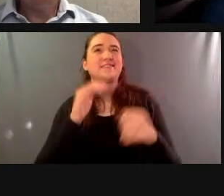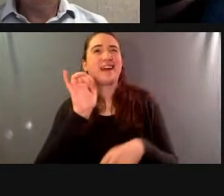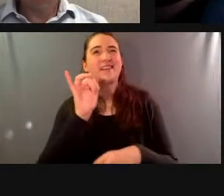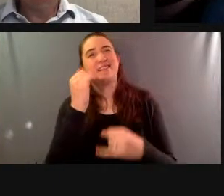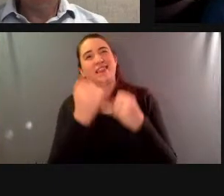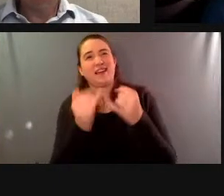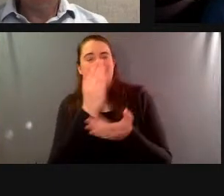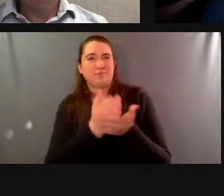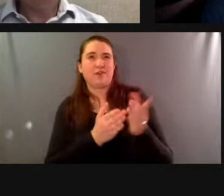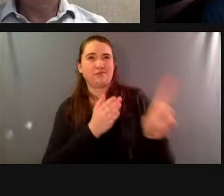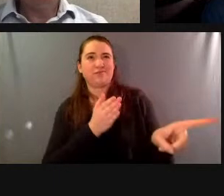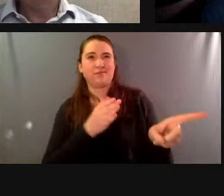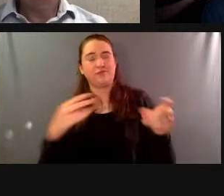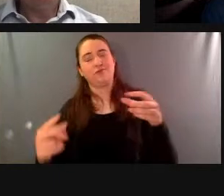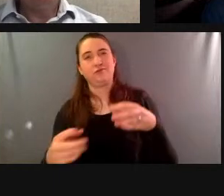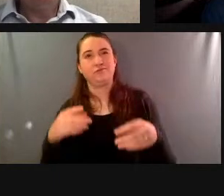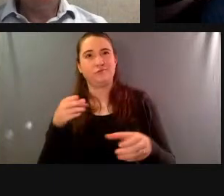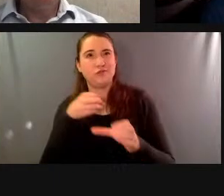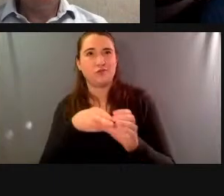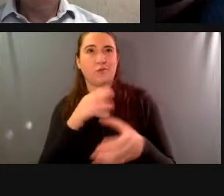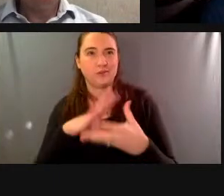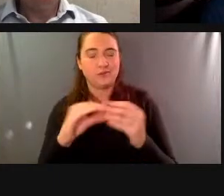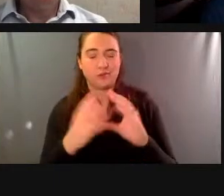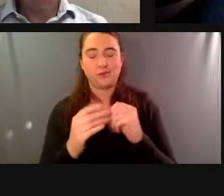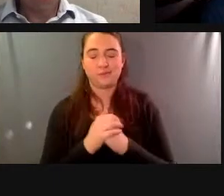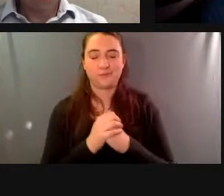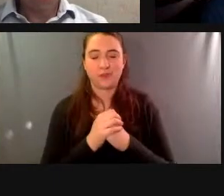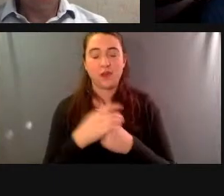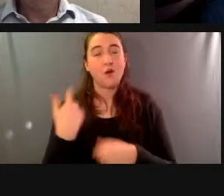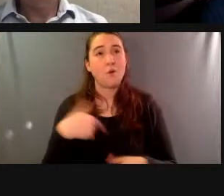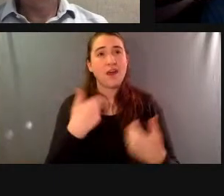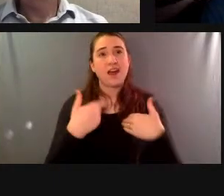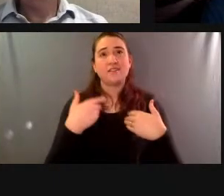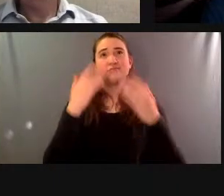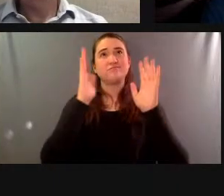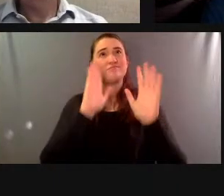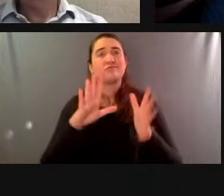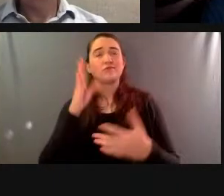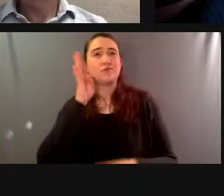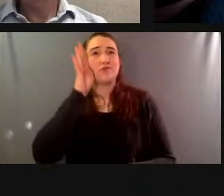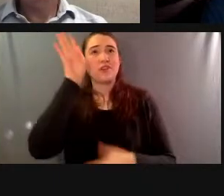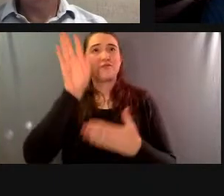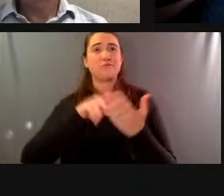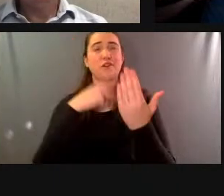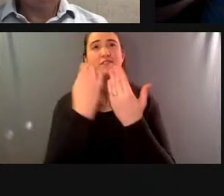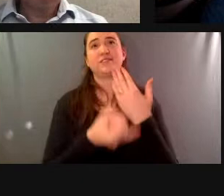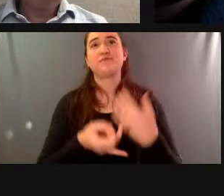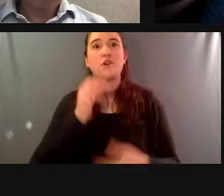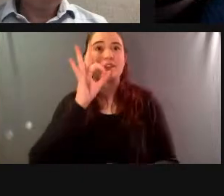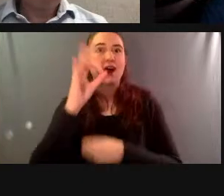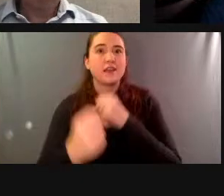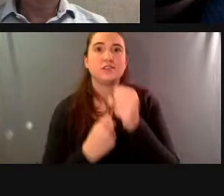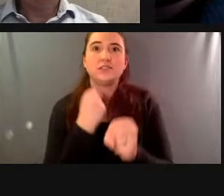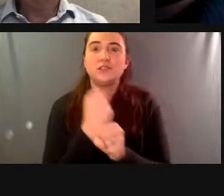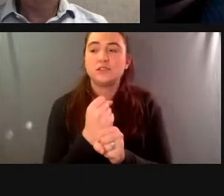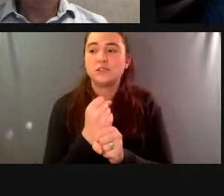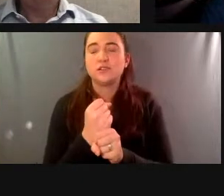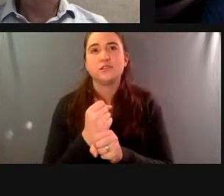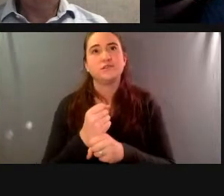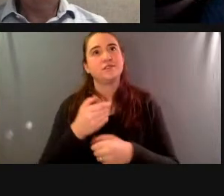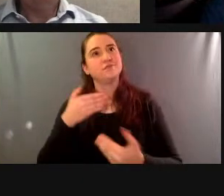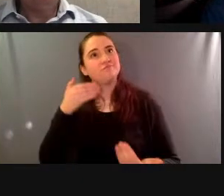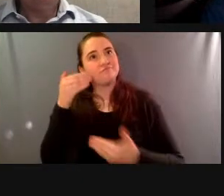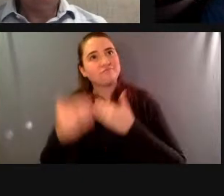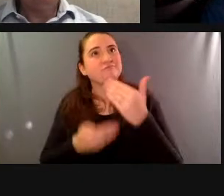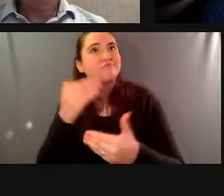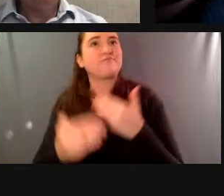to have this creative project for you know well on nine years do the most advanced closed ecological system